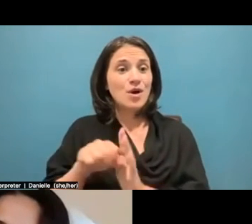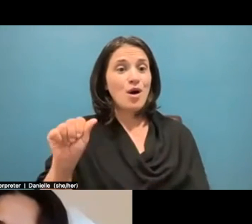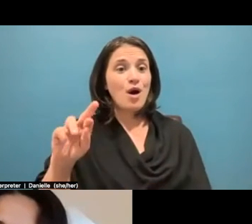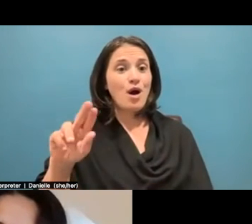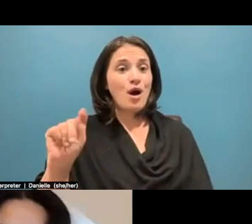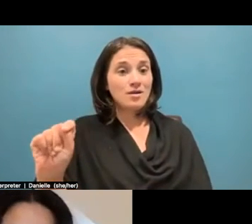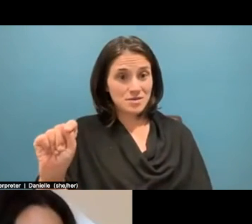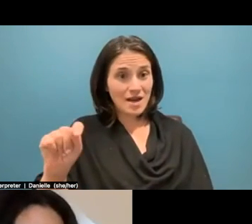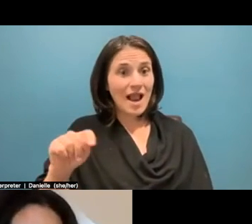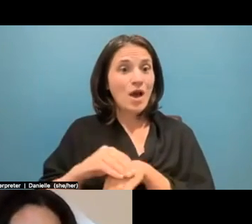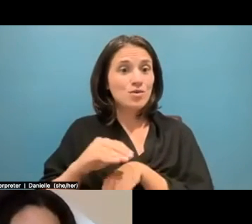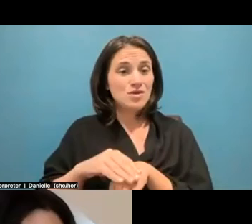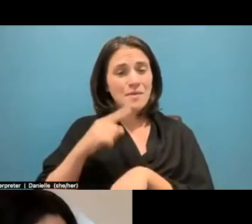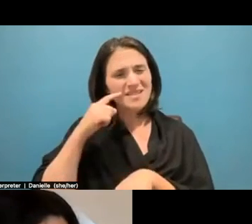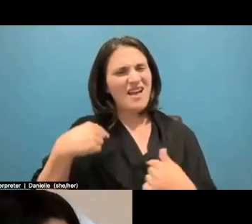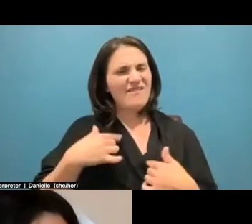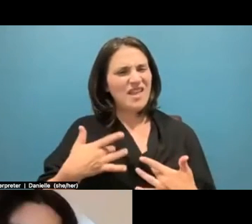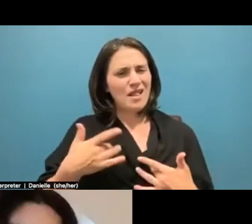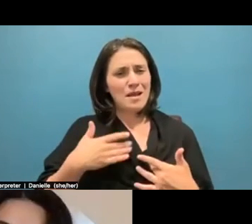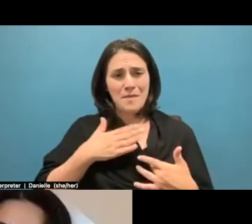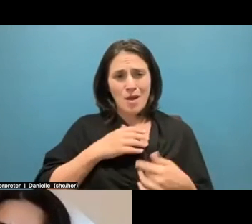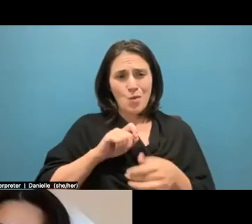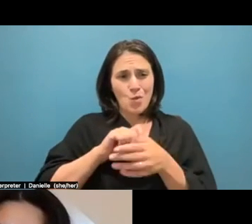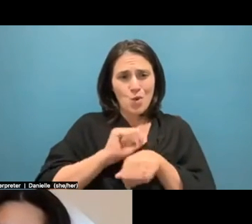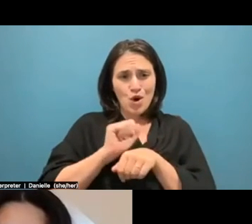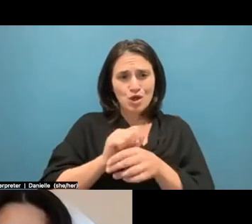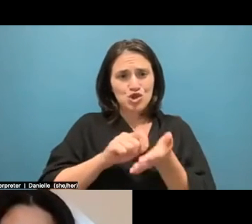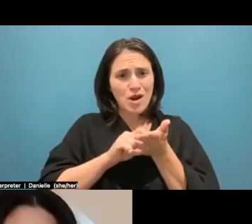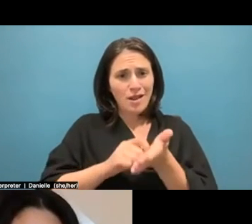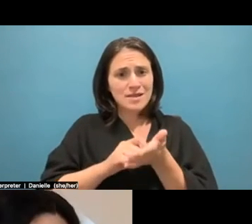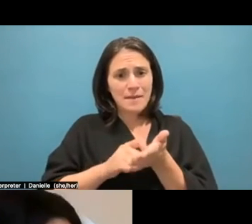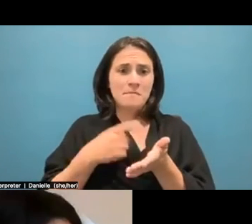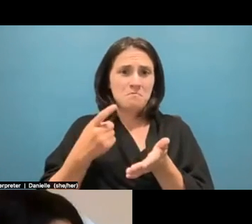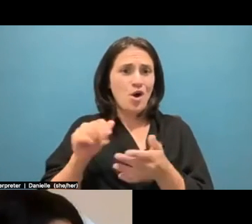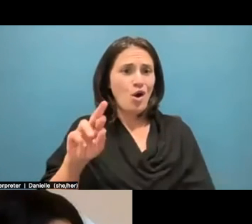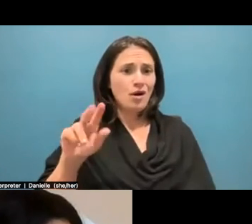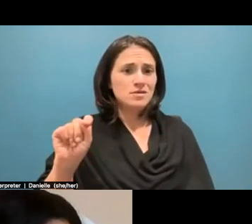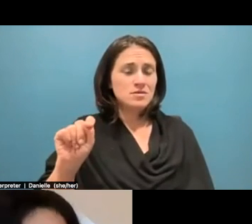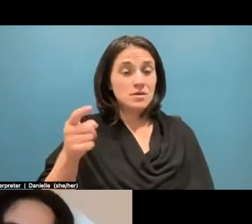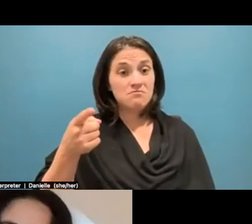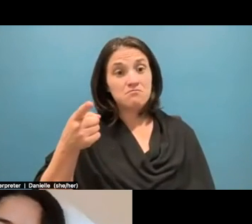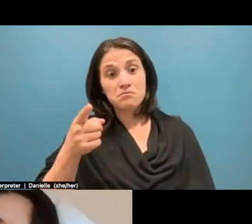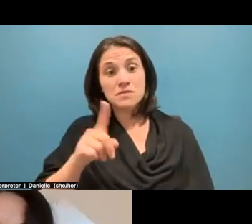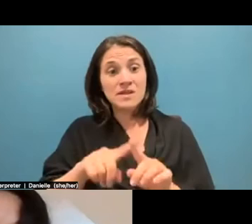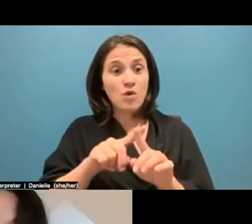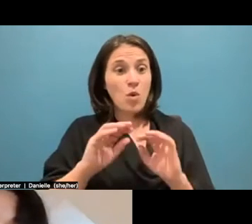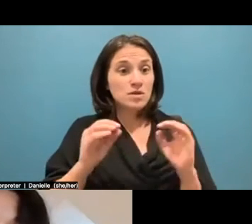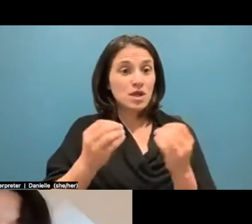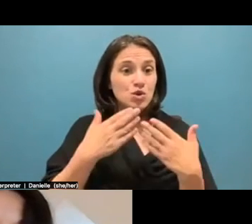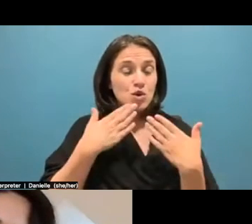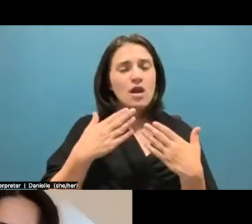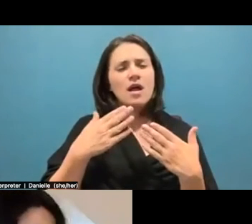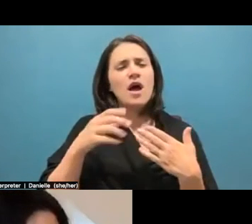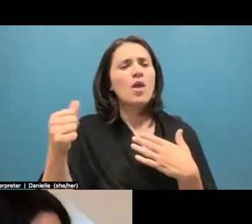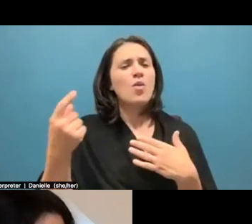my work is an extension of art itself. Journalism to me is art, um, places like that. Um, I know that open society has really